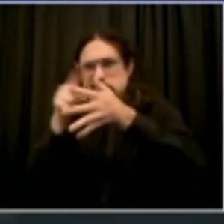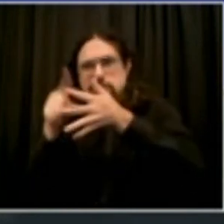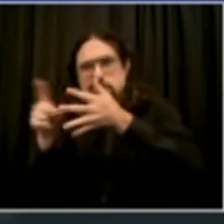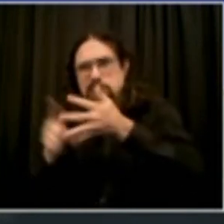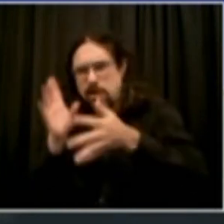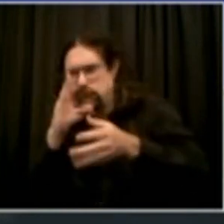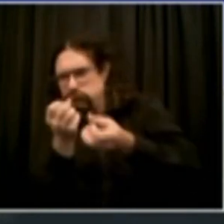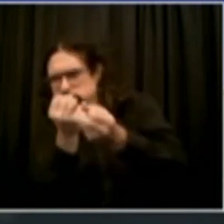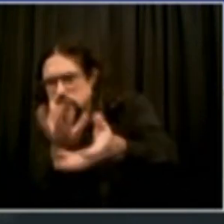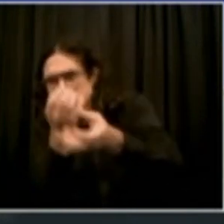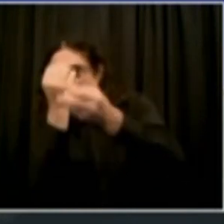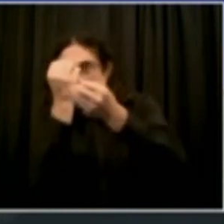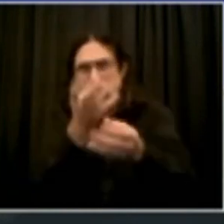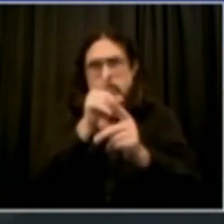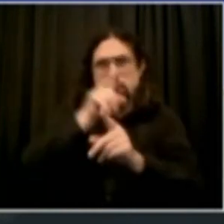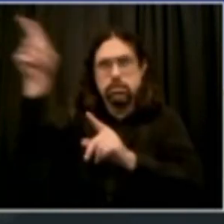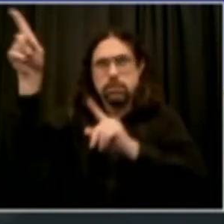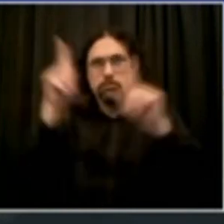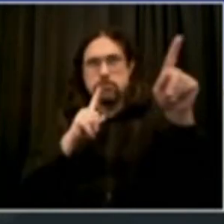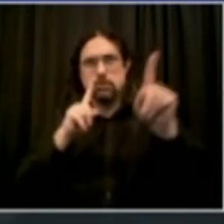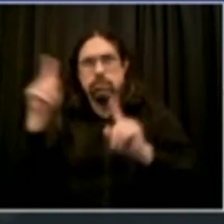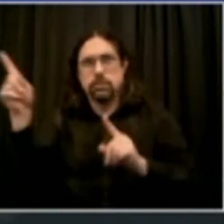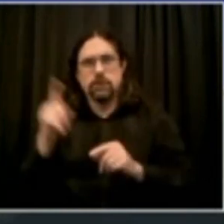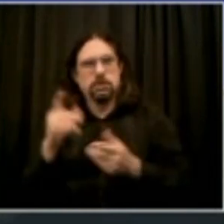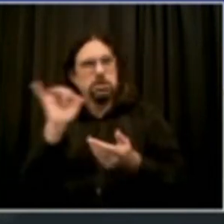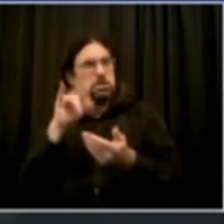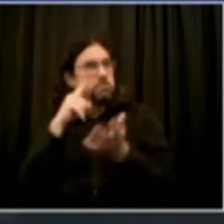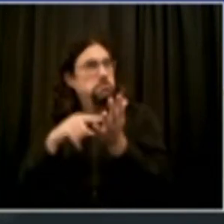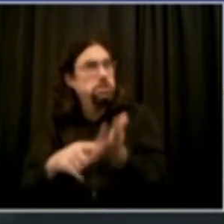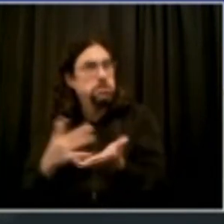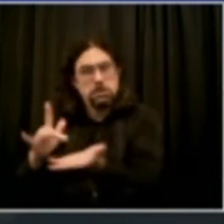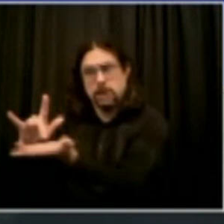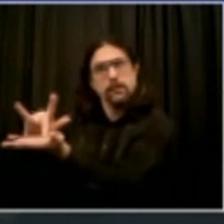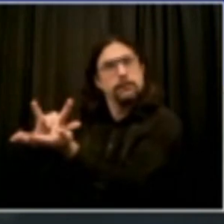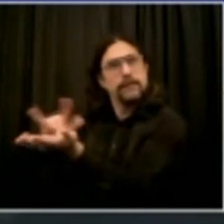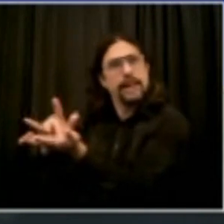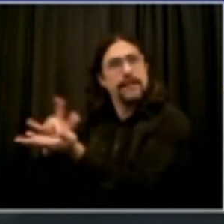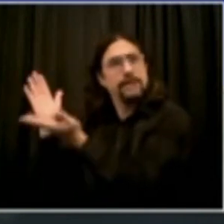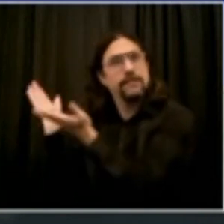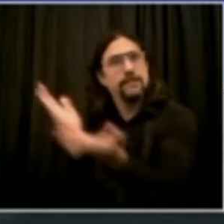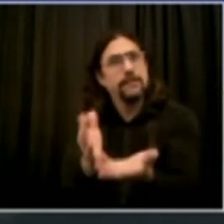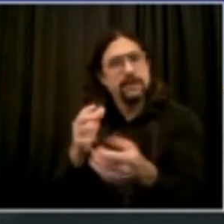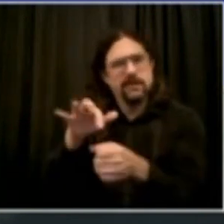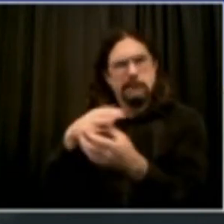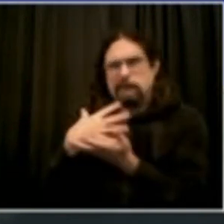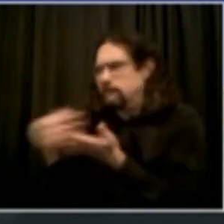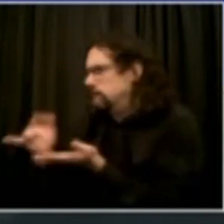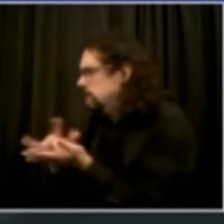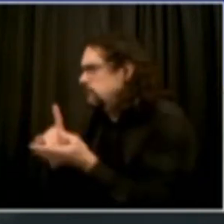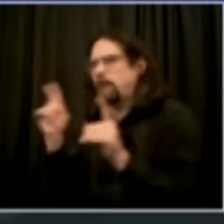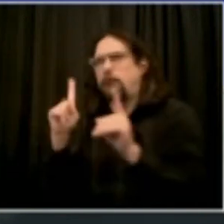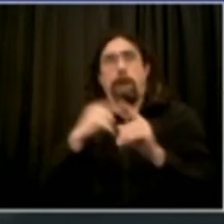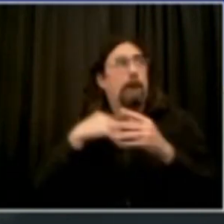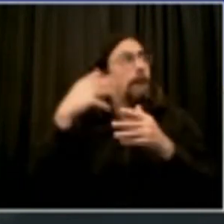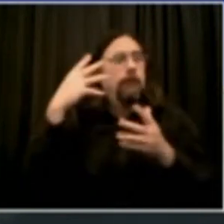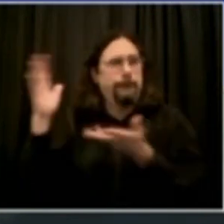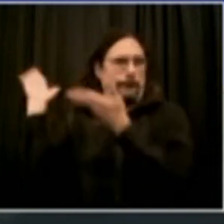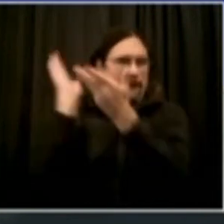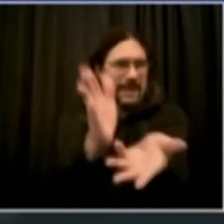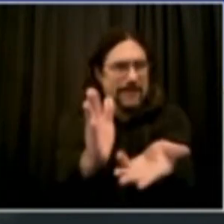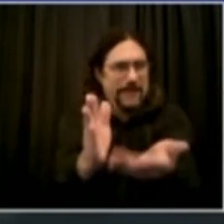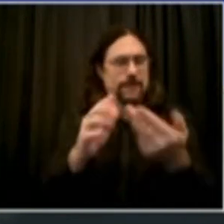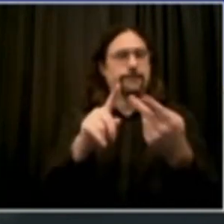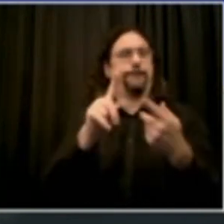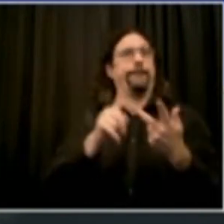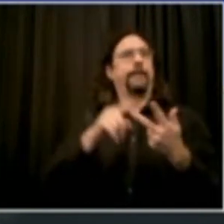services, and we've been able to enable 2,000 individuals to receive food delivery in their homes. I want to take this